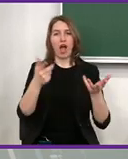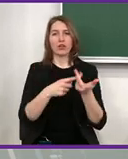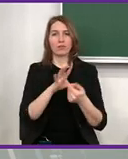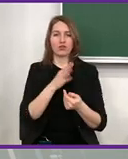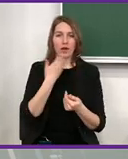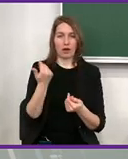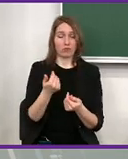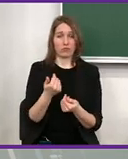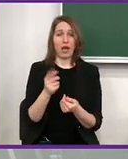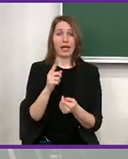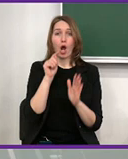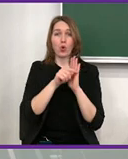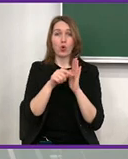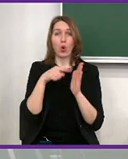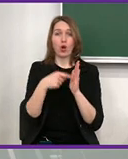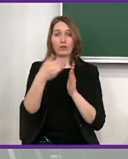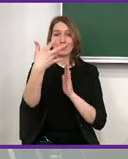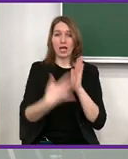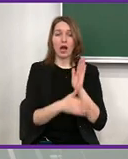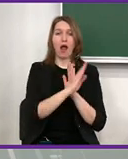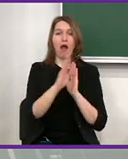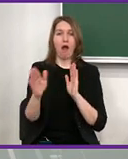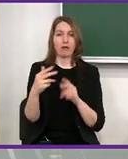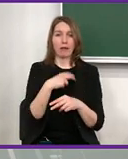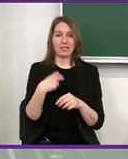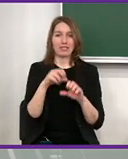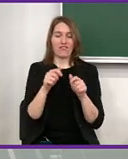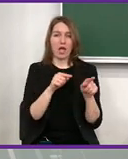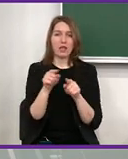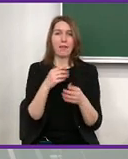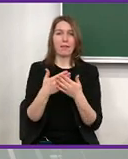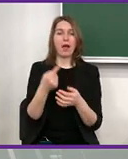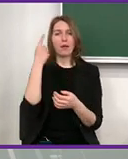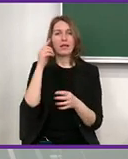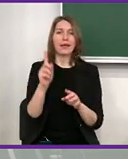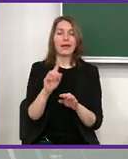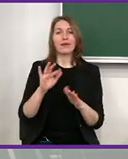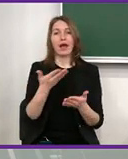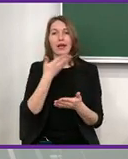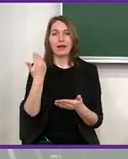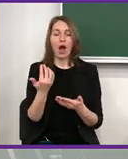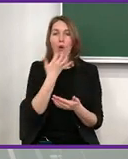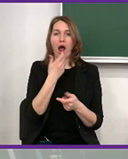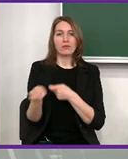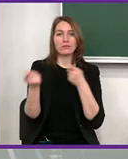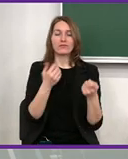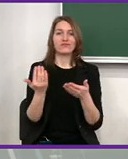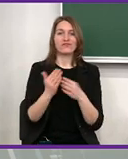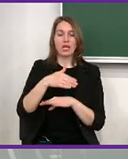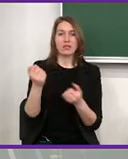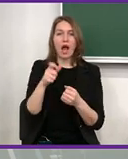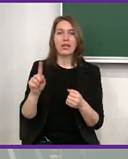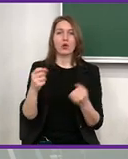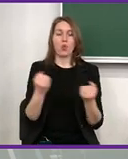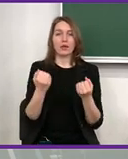ask specifically, do you have facilities or something else? But then we have a list of control questions. So